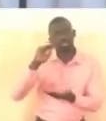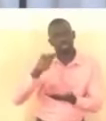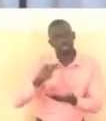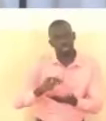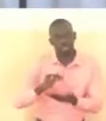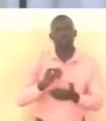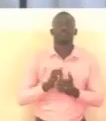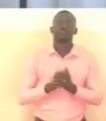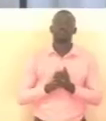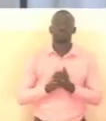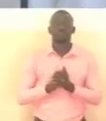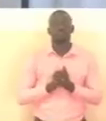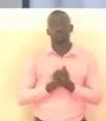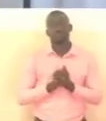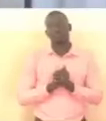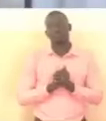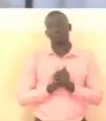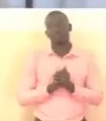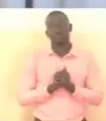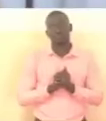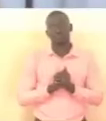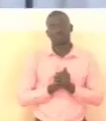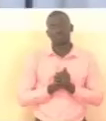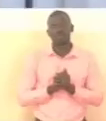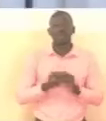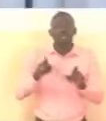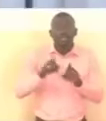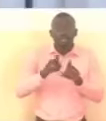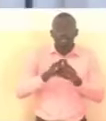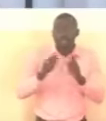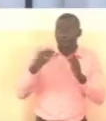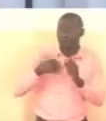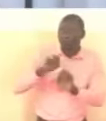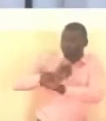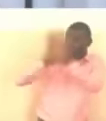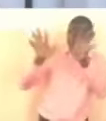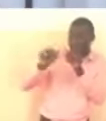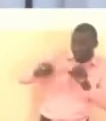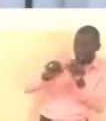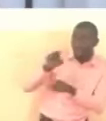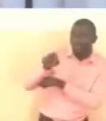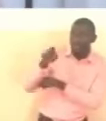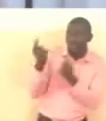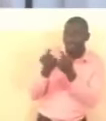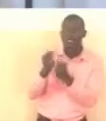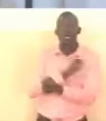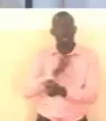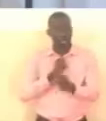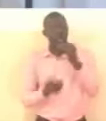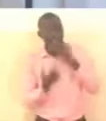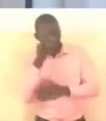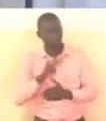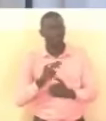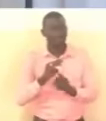are equally below average the bright side of all this is that our